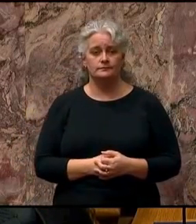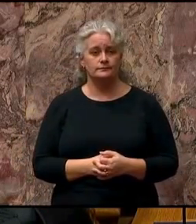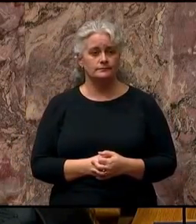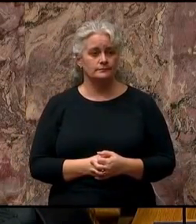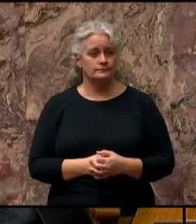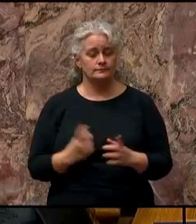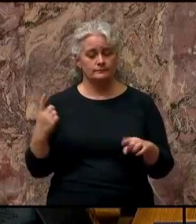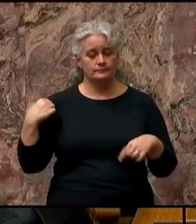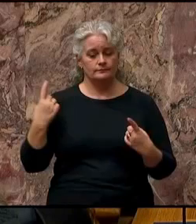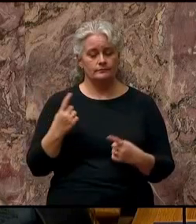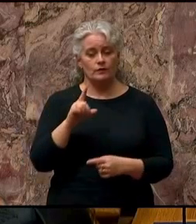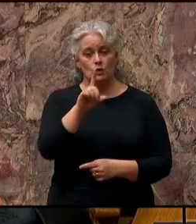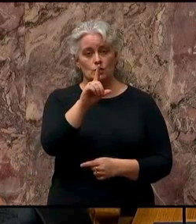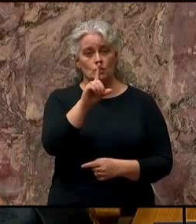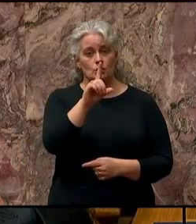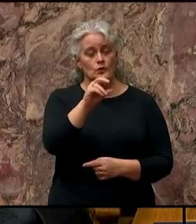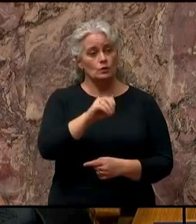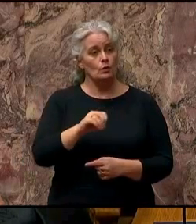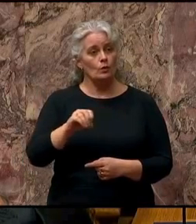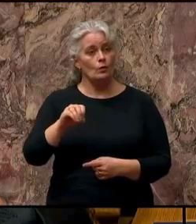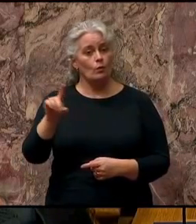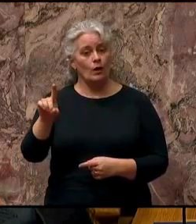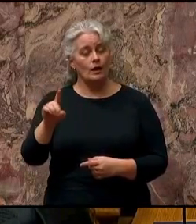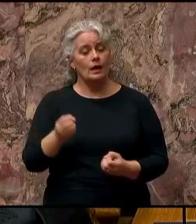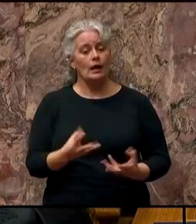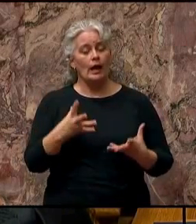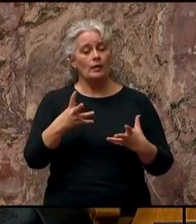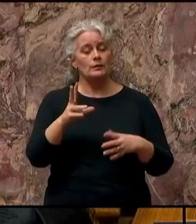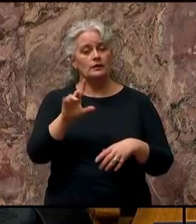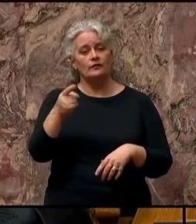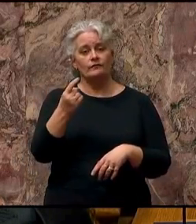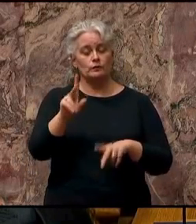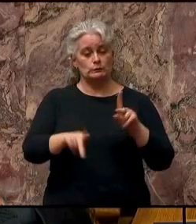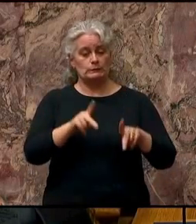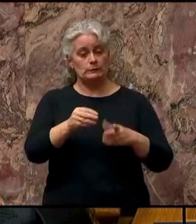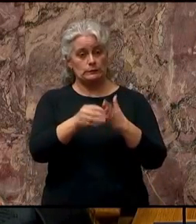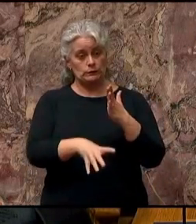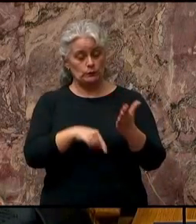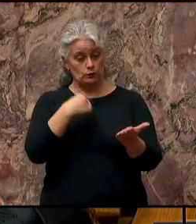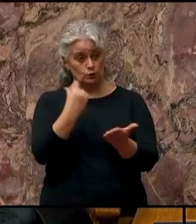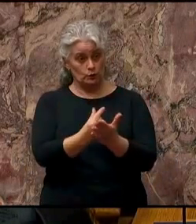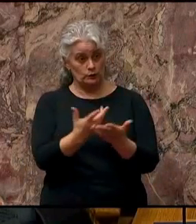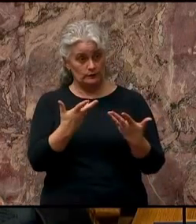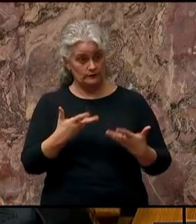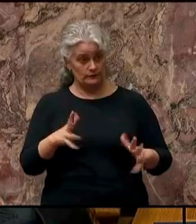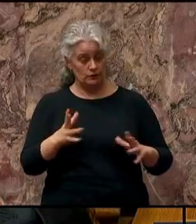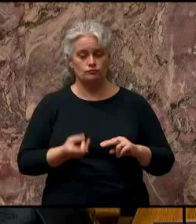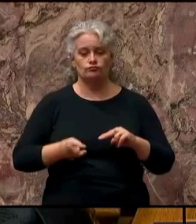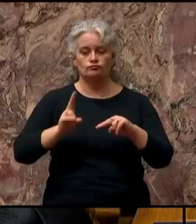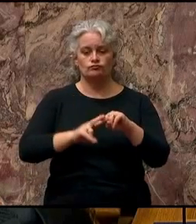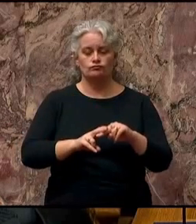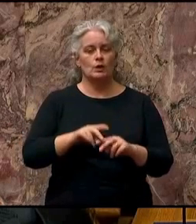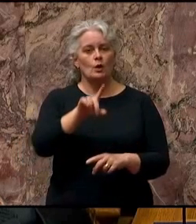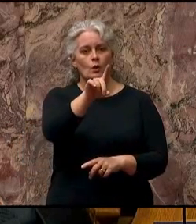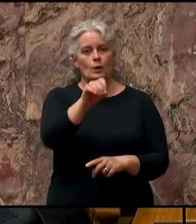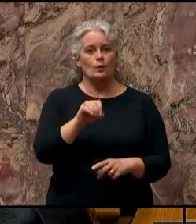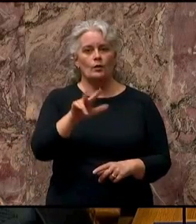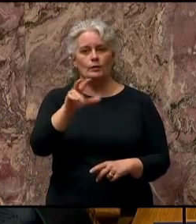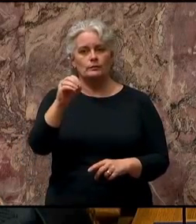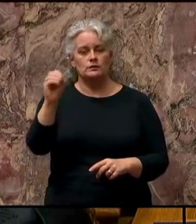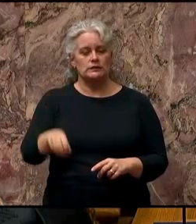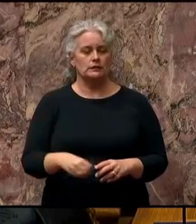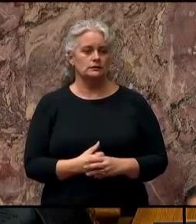Since 2001, the number of Aboriginal students graduating from our schools has increased by 103%.